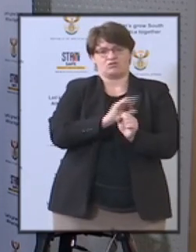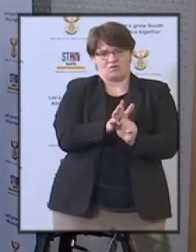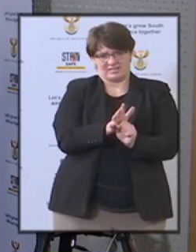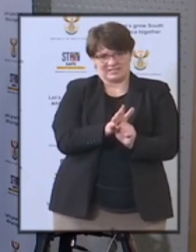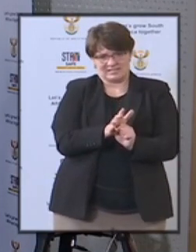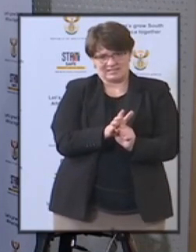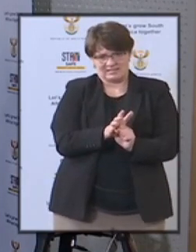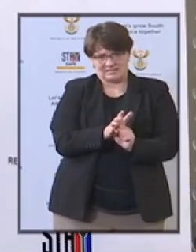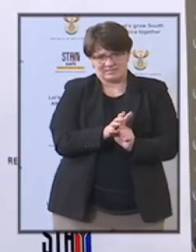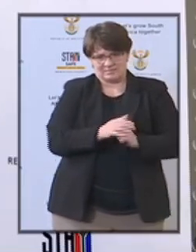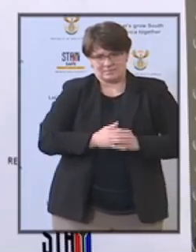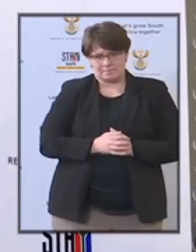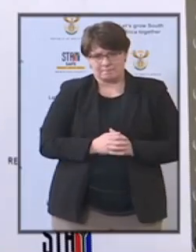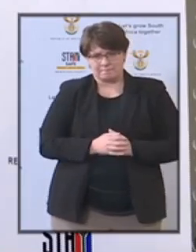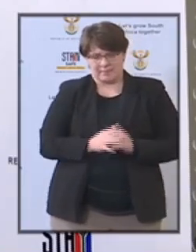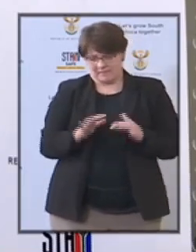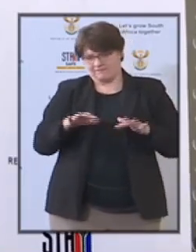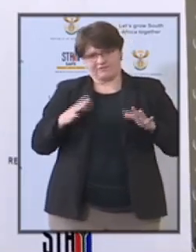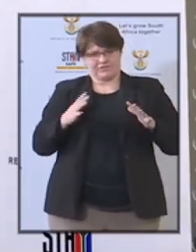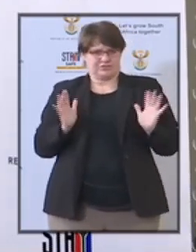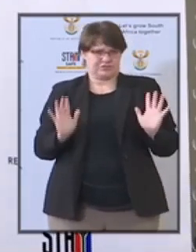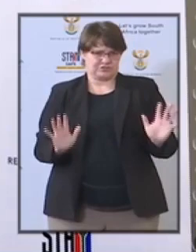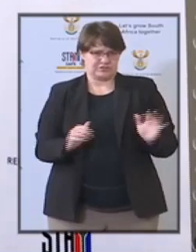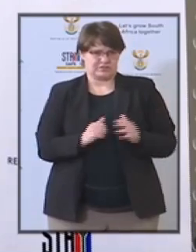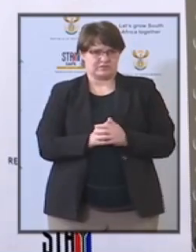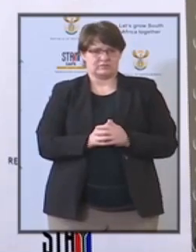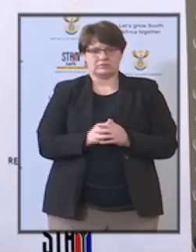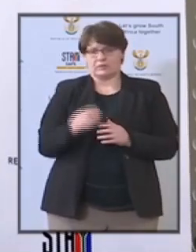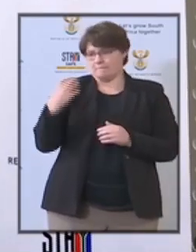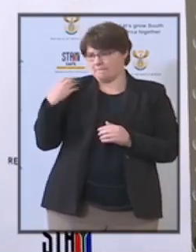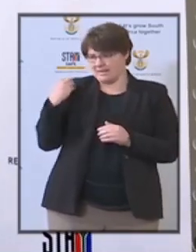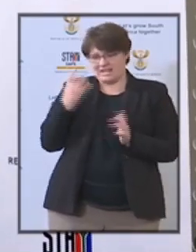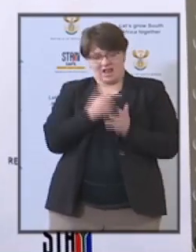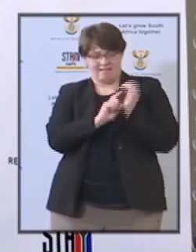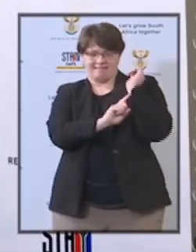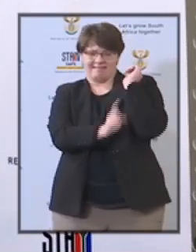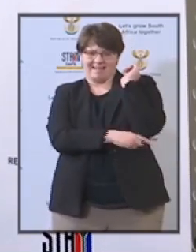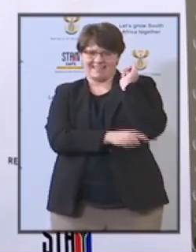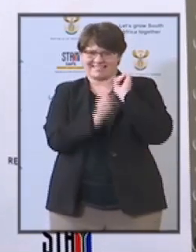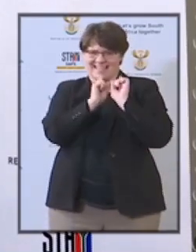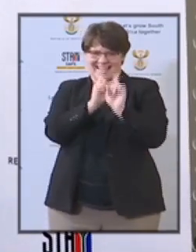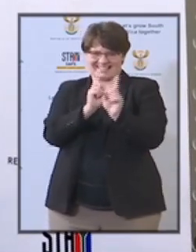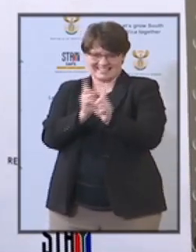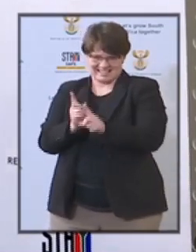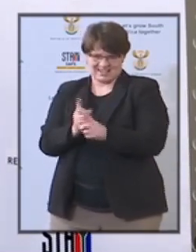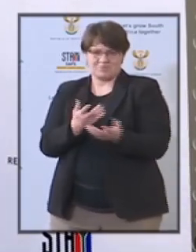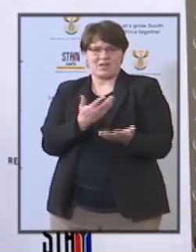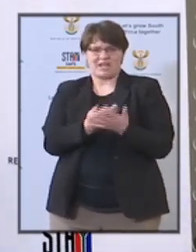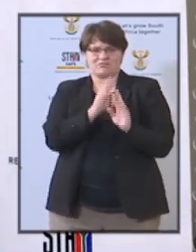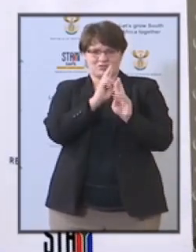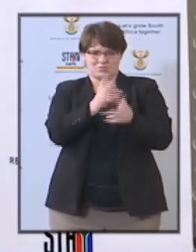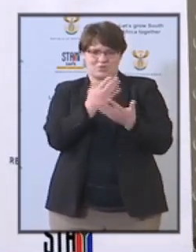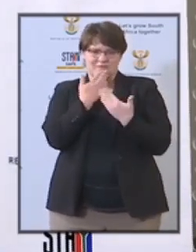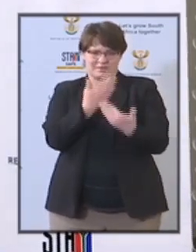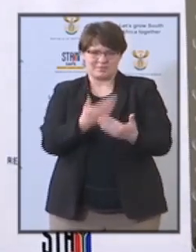thank you very much minister this is the last round if you can respond to those questions